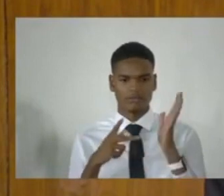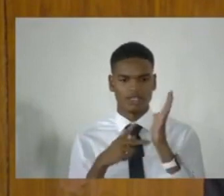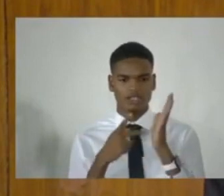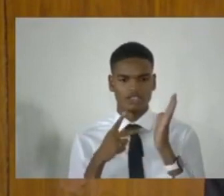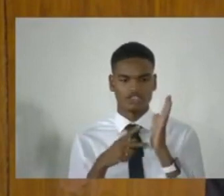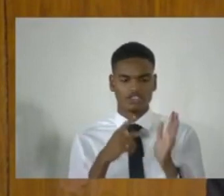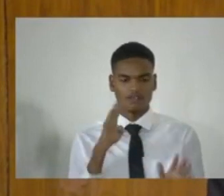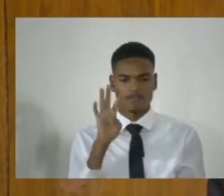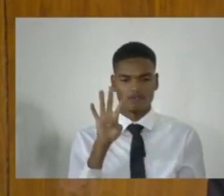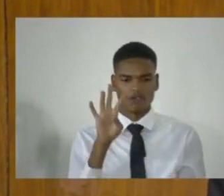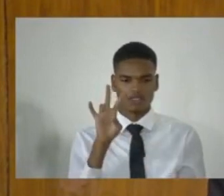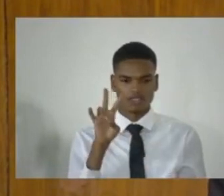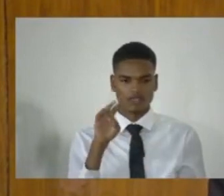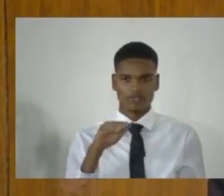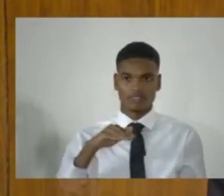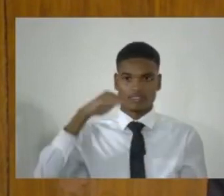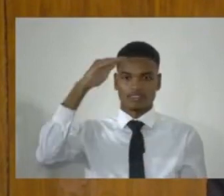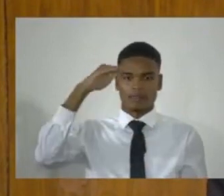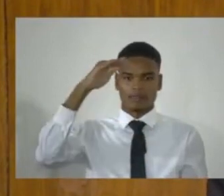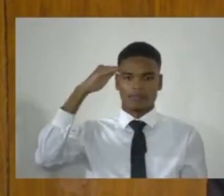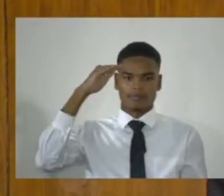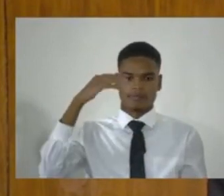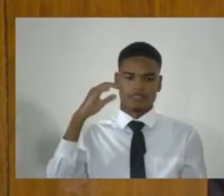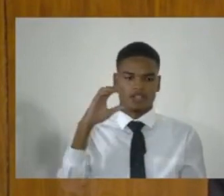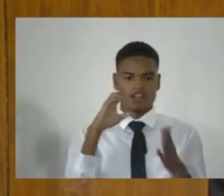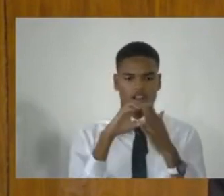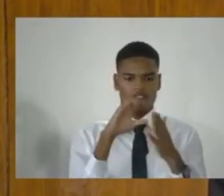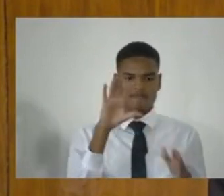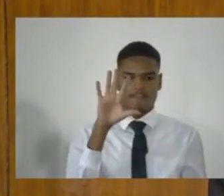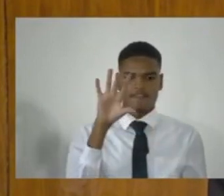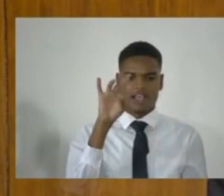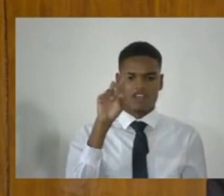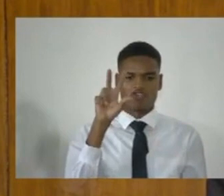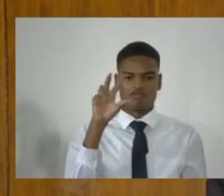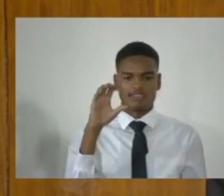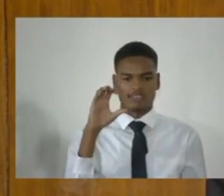Page 47, at the top of page 47, is Clause 58, 3C.